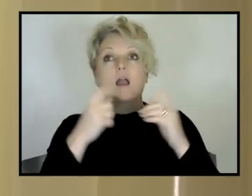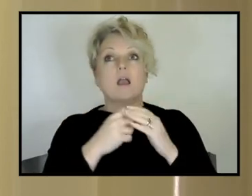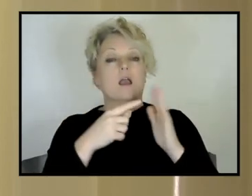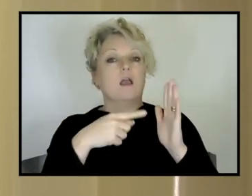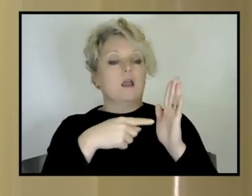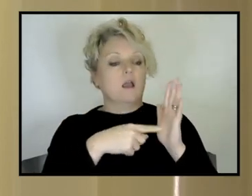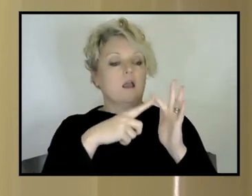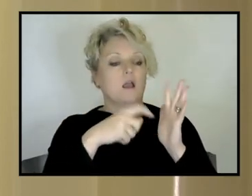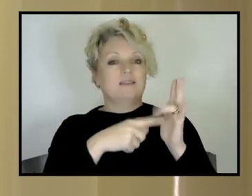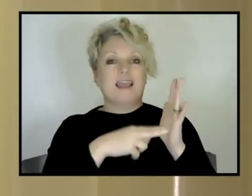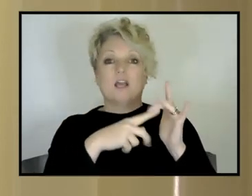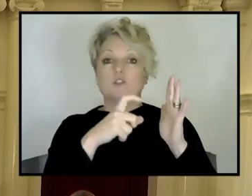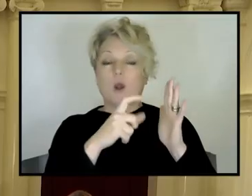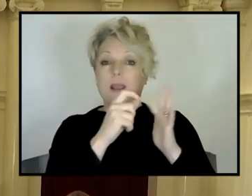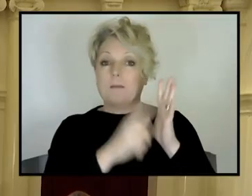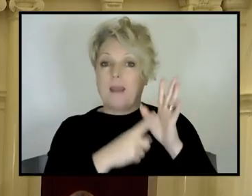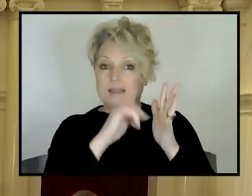in the way that people have accepted it?